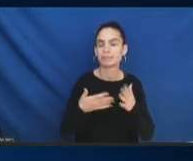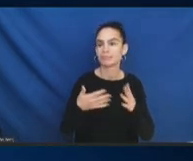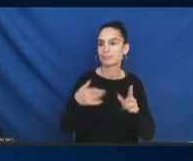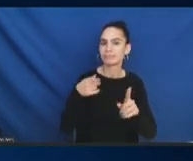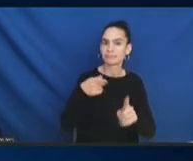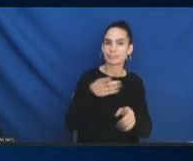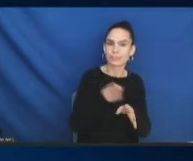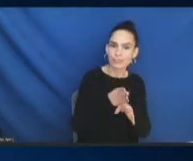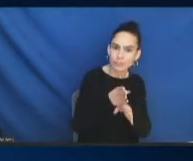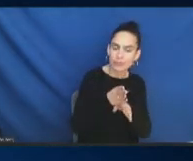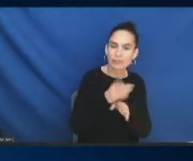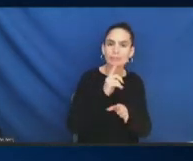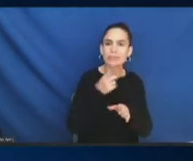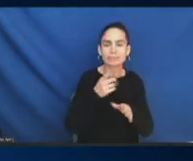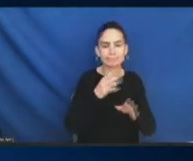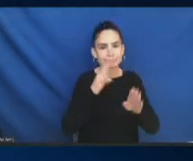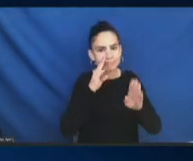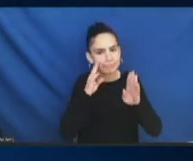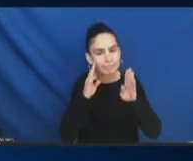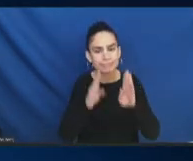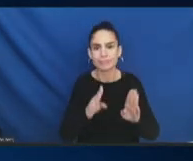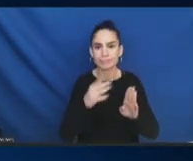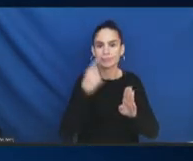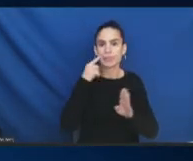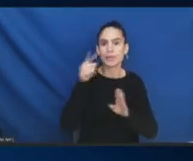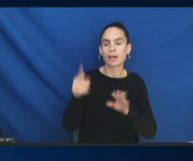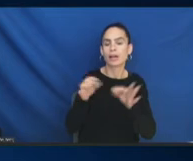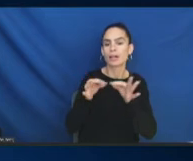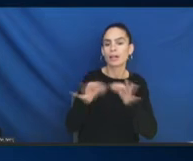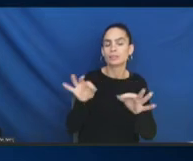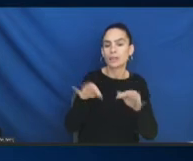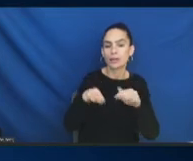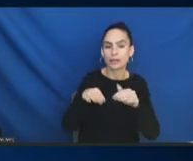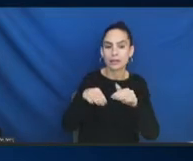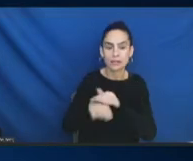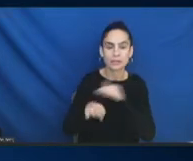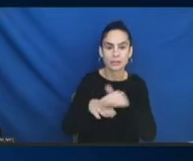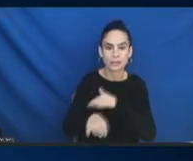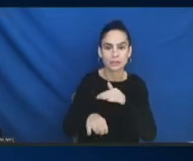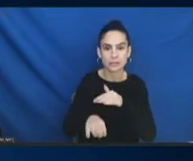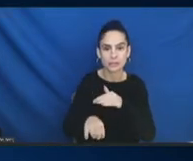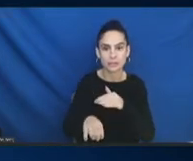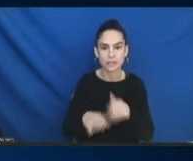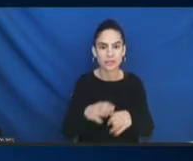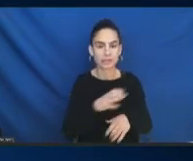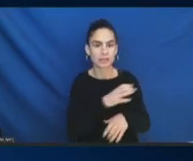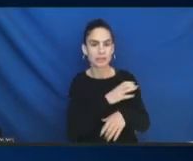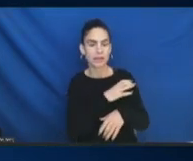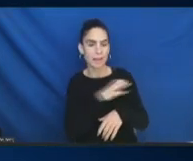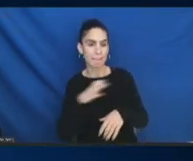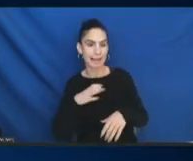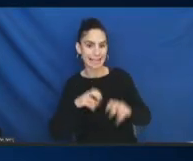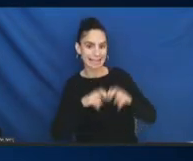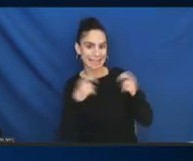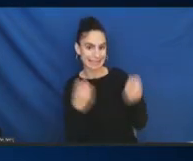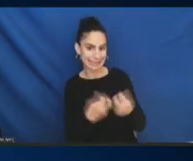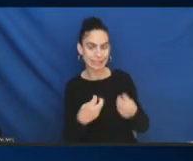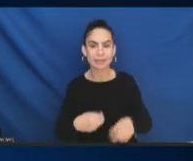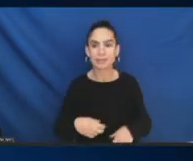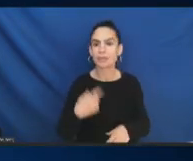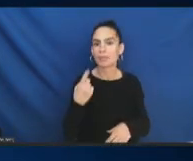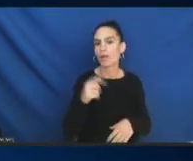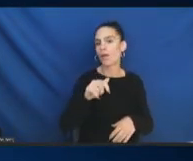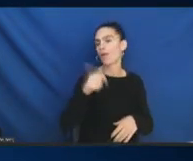attention of the language access committee. And one other item I'd like to make sure gets added